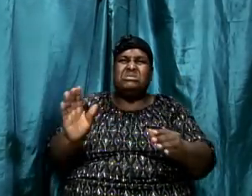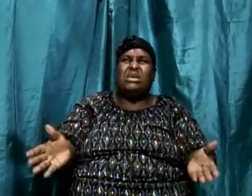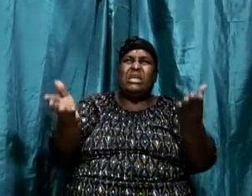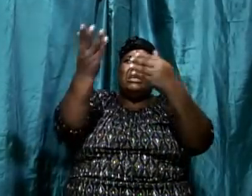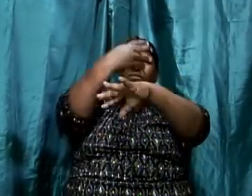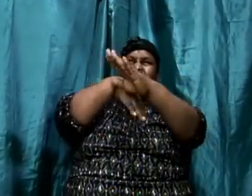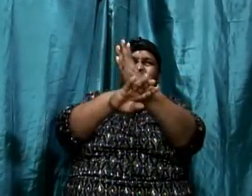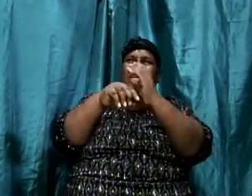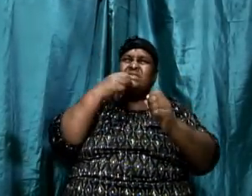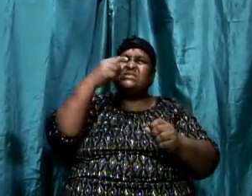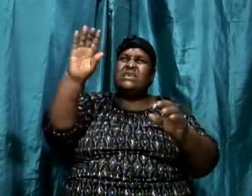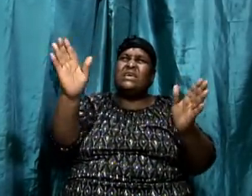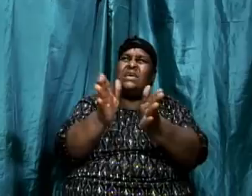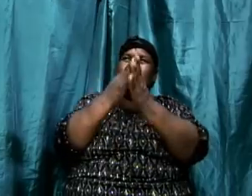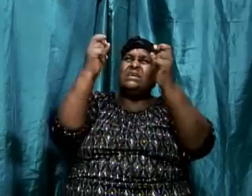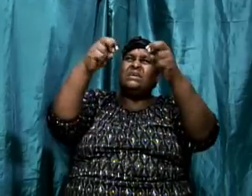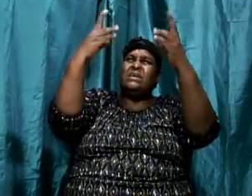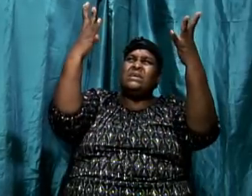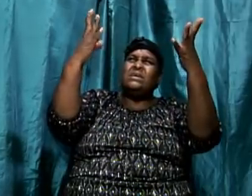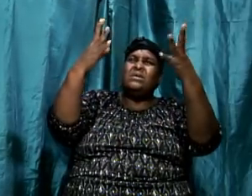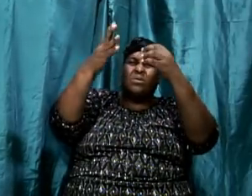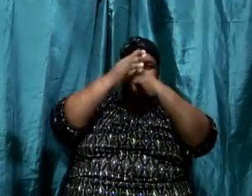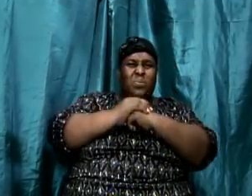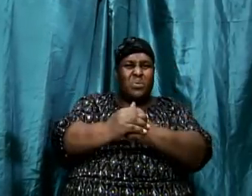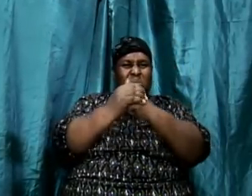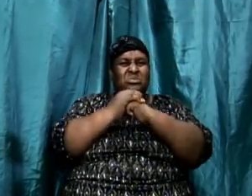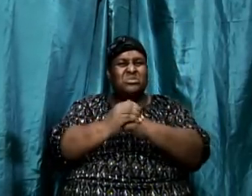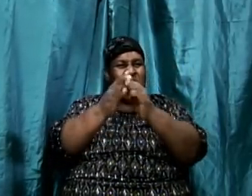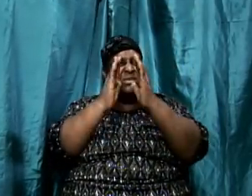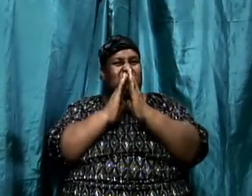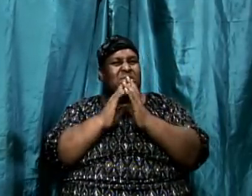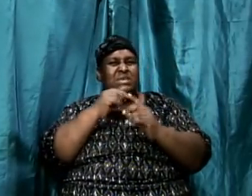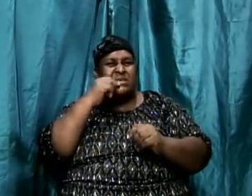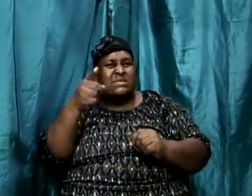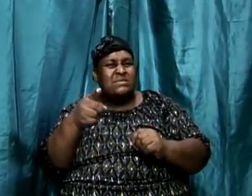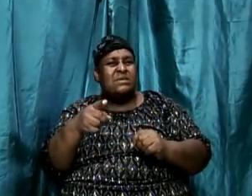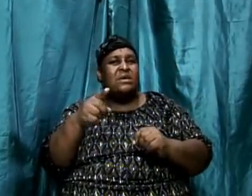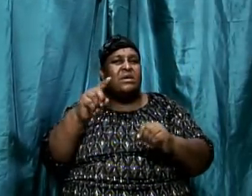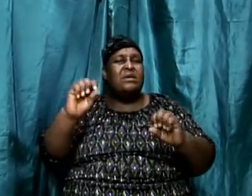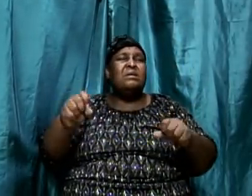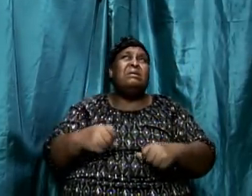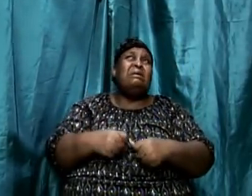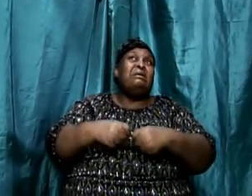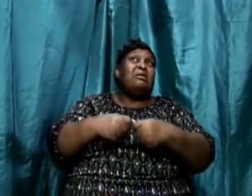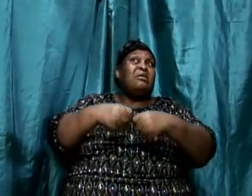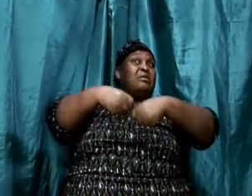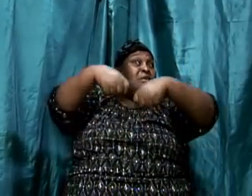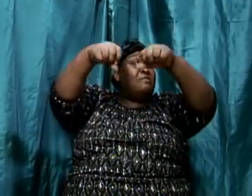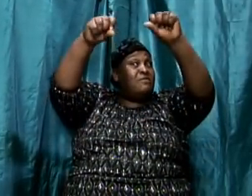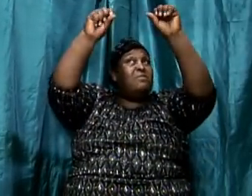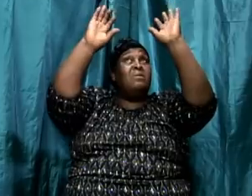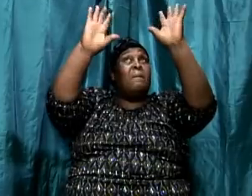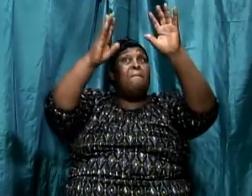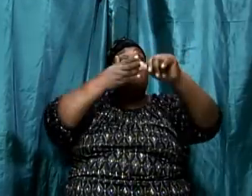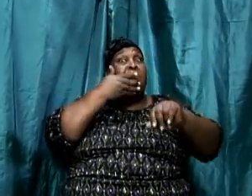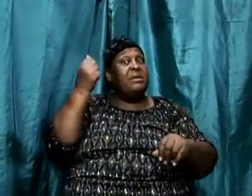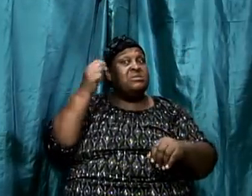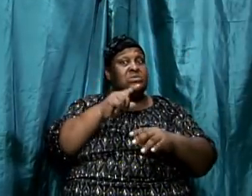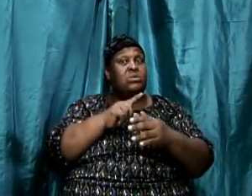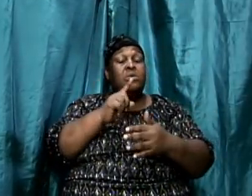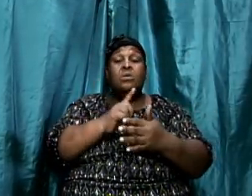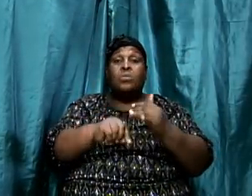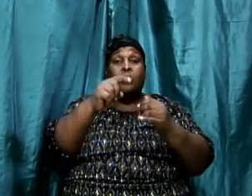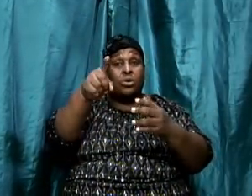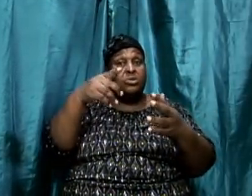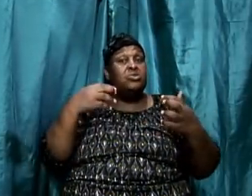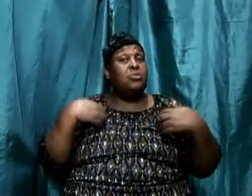But worship requires giving up. Worship requires giving up what is best that you have to God. It's not just receiving from